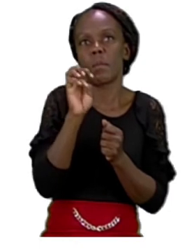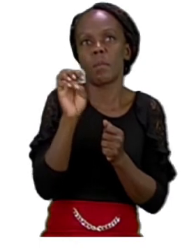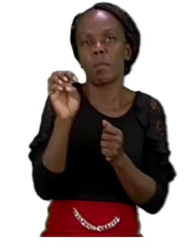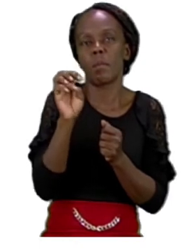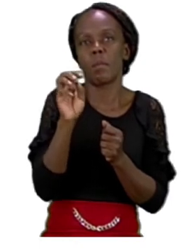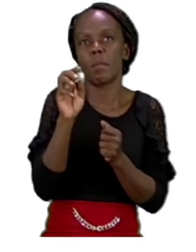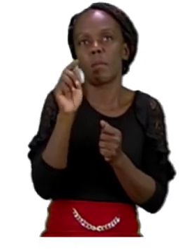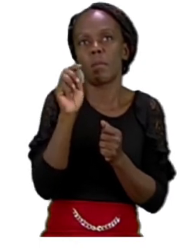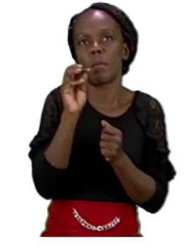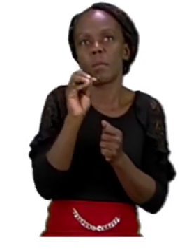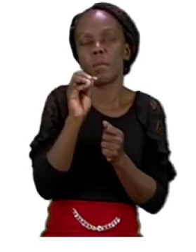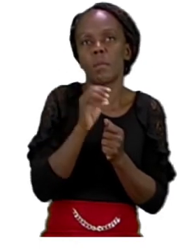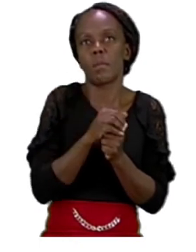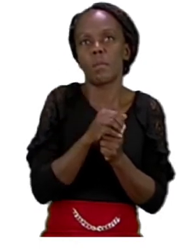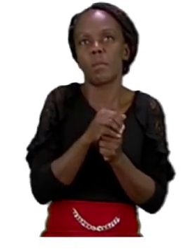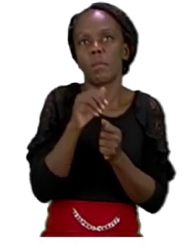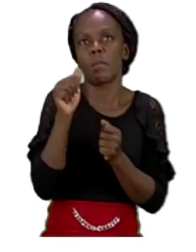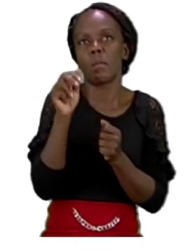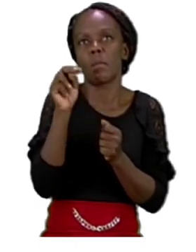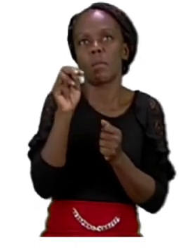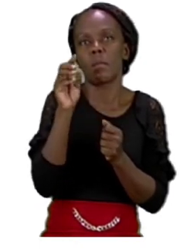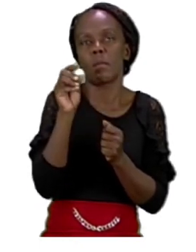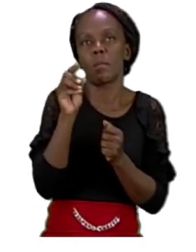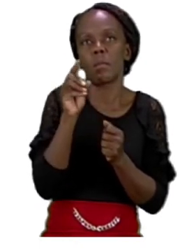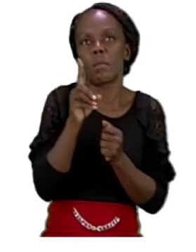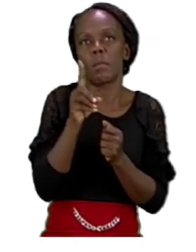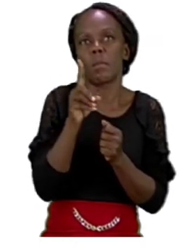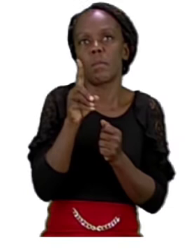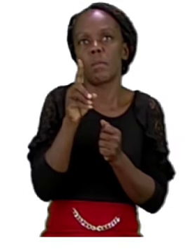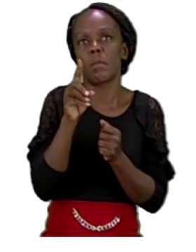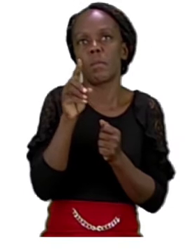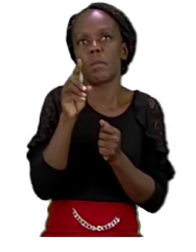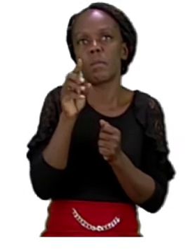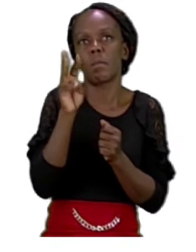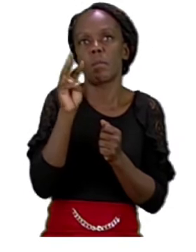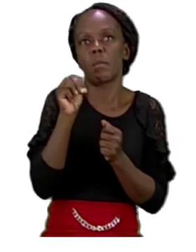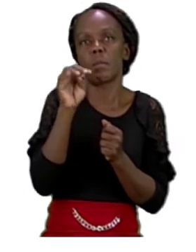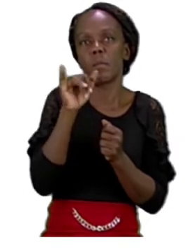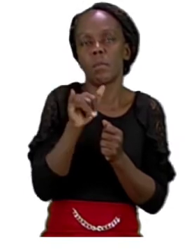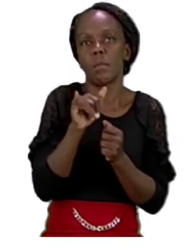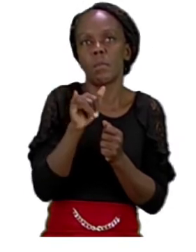two, and my,